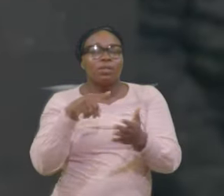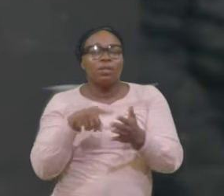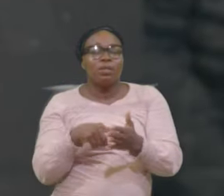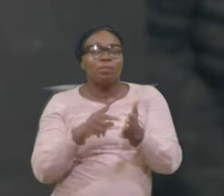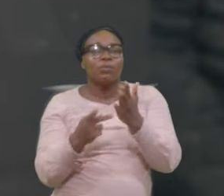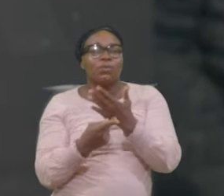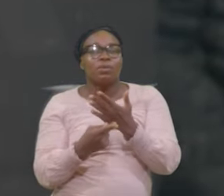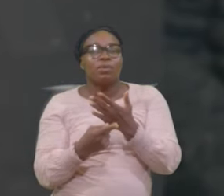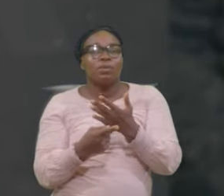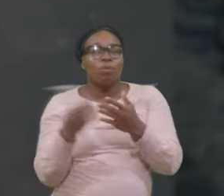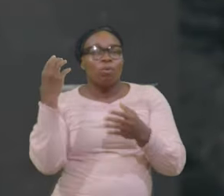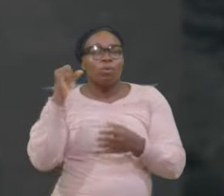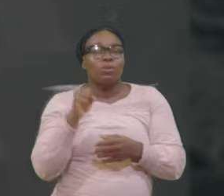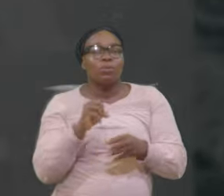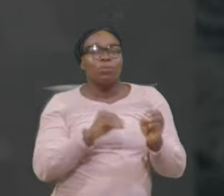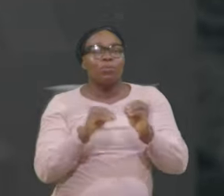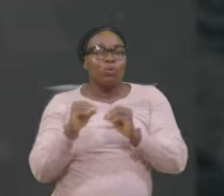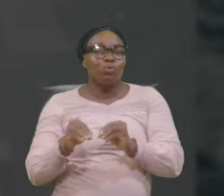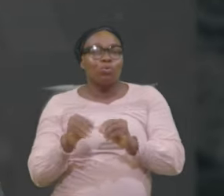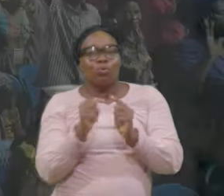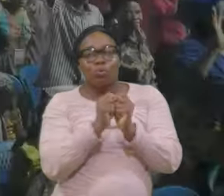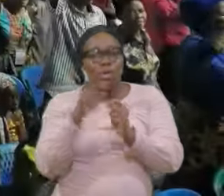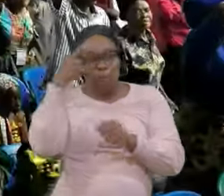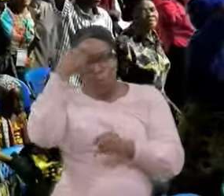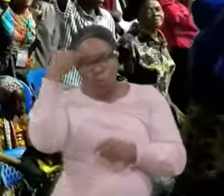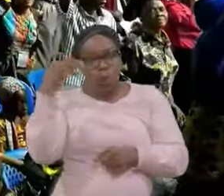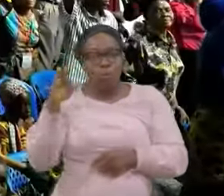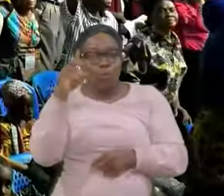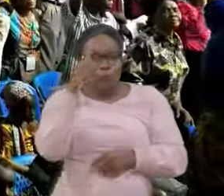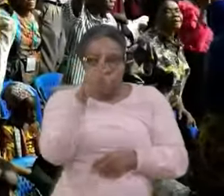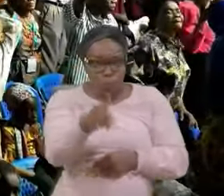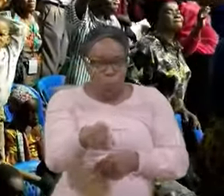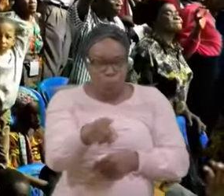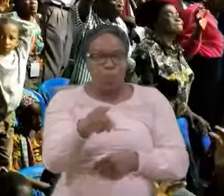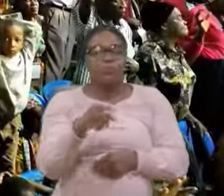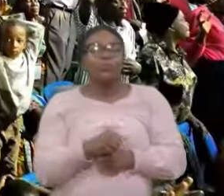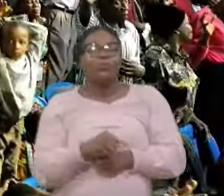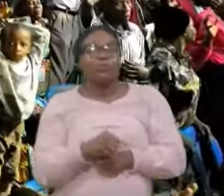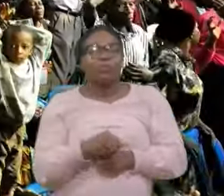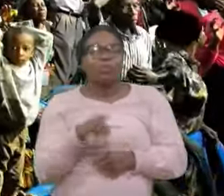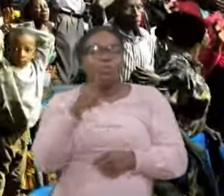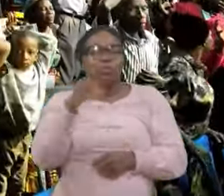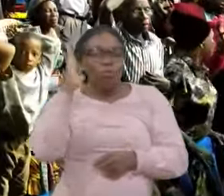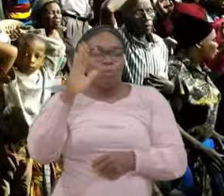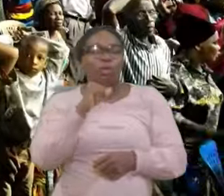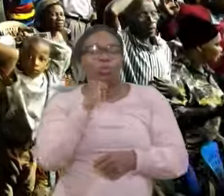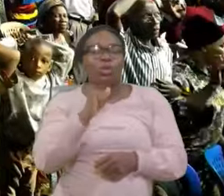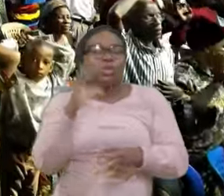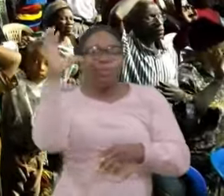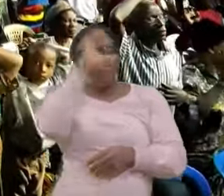Together Because Of You You Will Not Miss Your Miracle